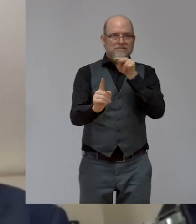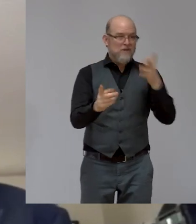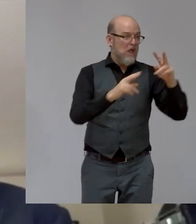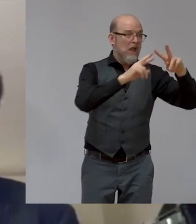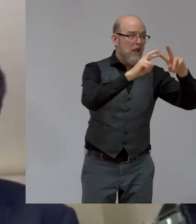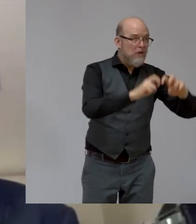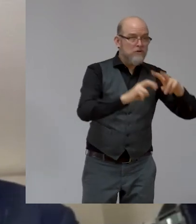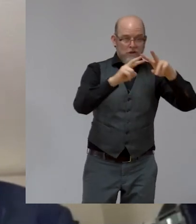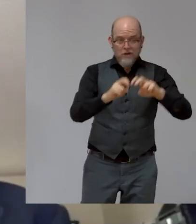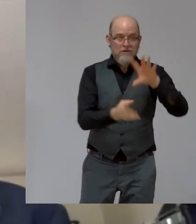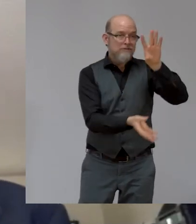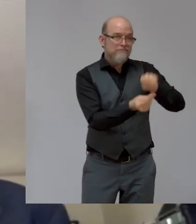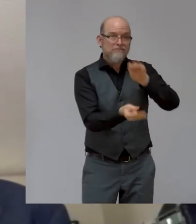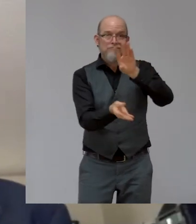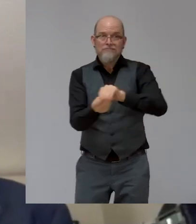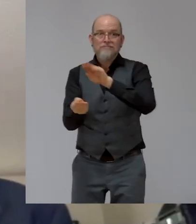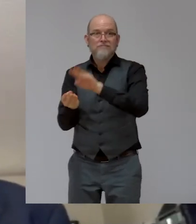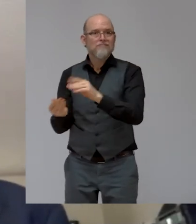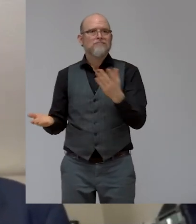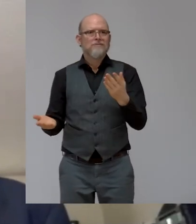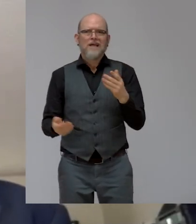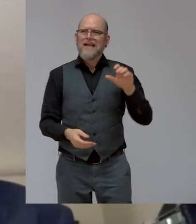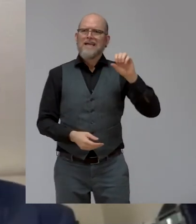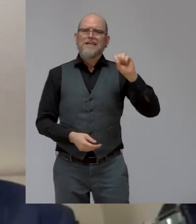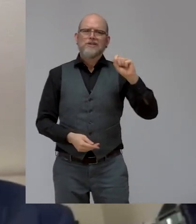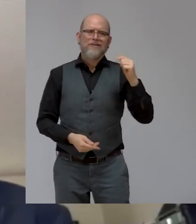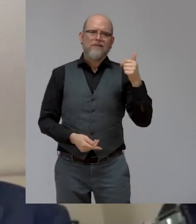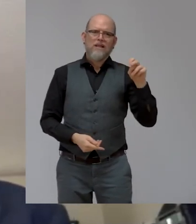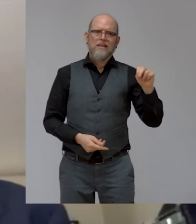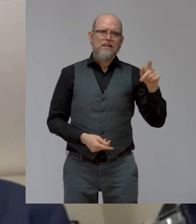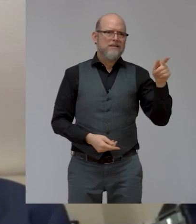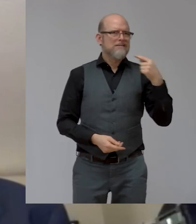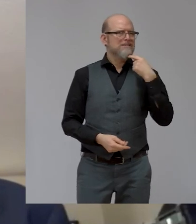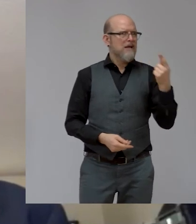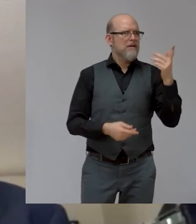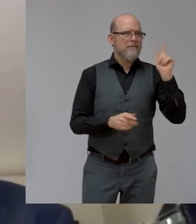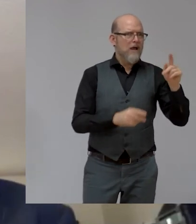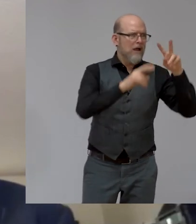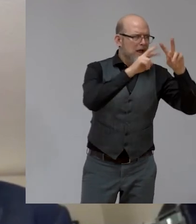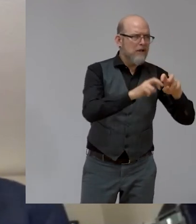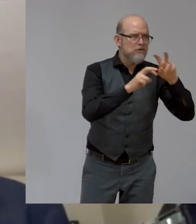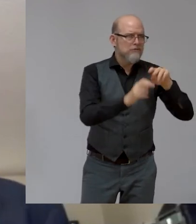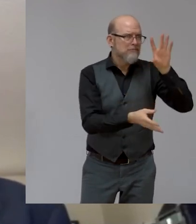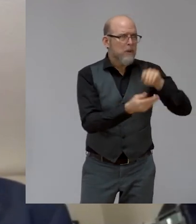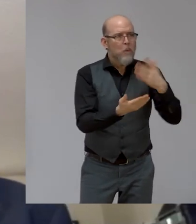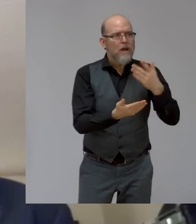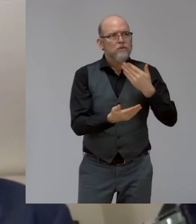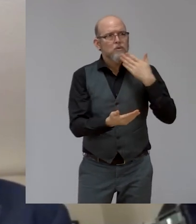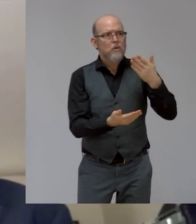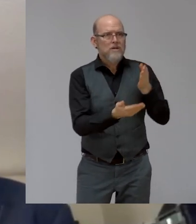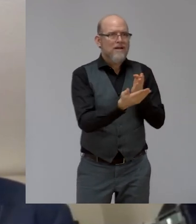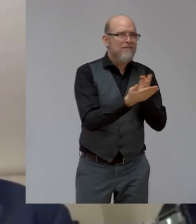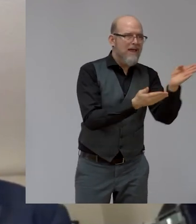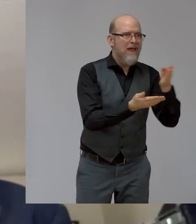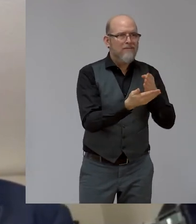this, if we try to explore what will be the best in terms of quota or not quota, just go ahead